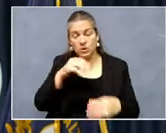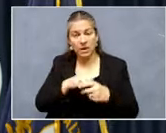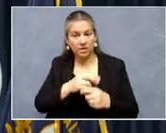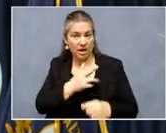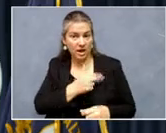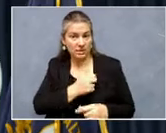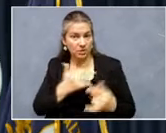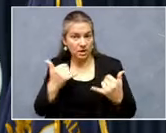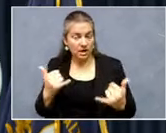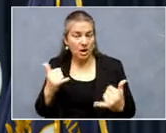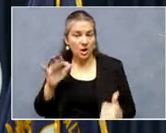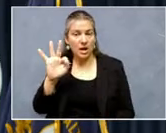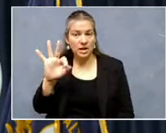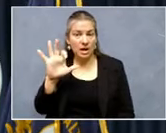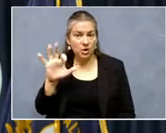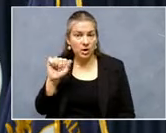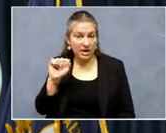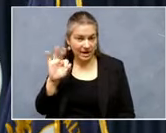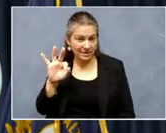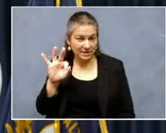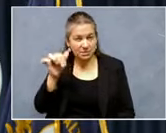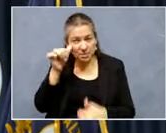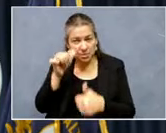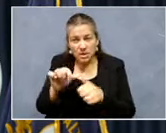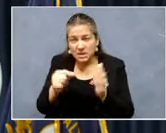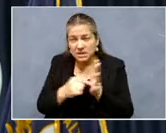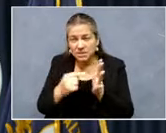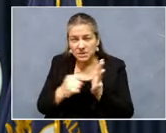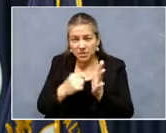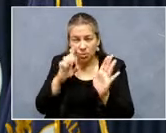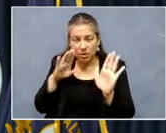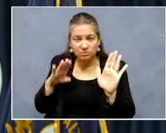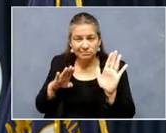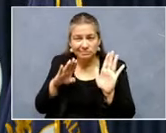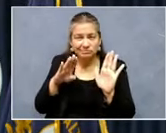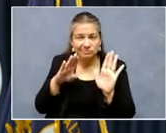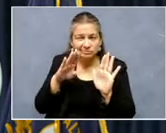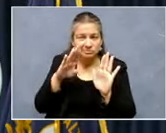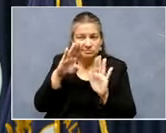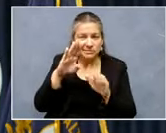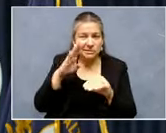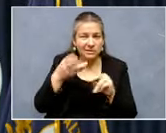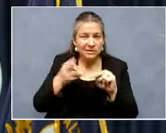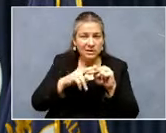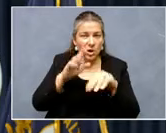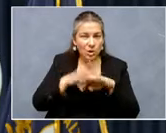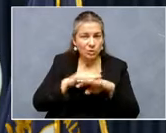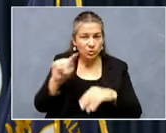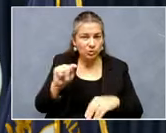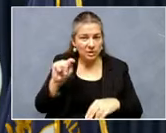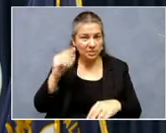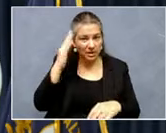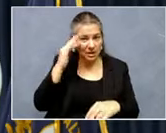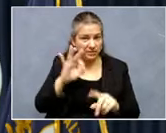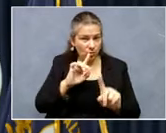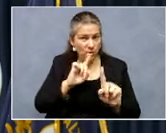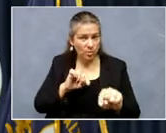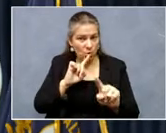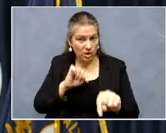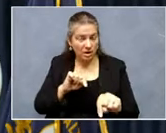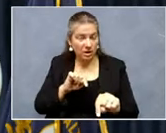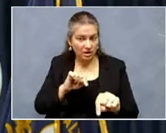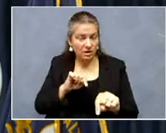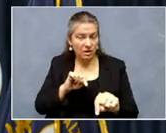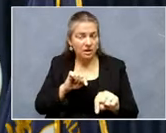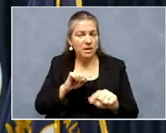919. And remember, sometimes it ticks up a little on Tuesday because of reporting over the weekend, but then the trend, you know, has